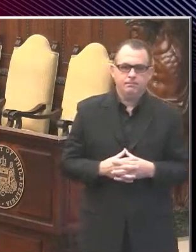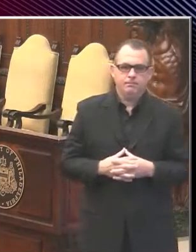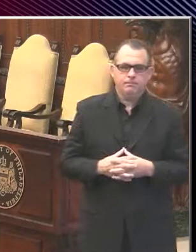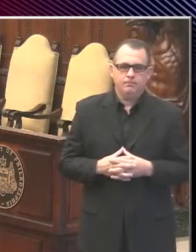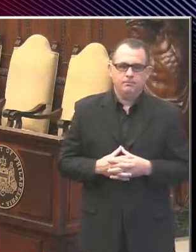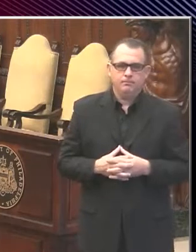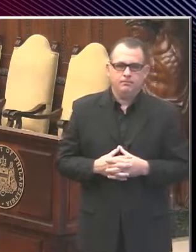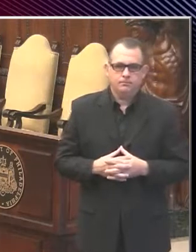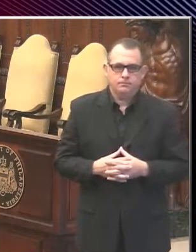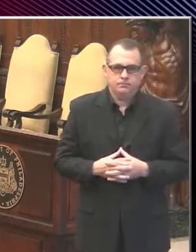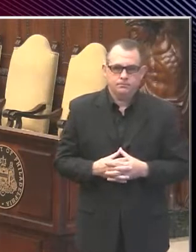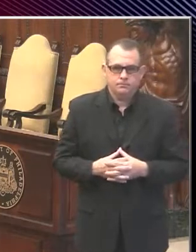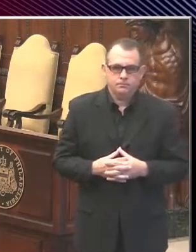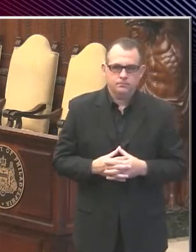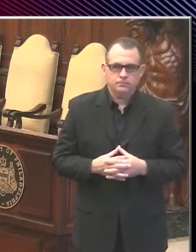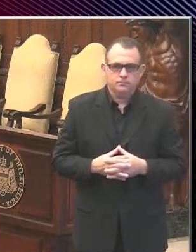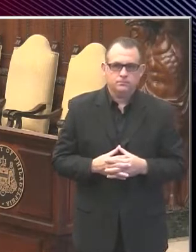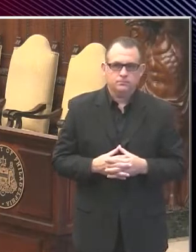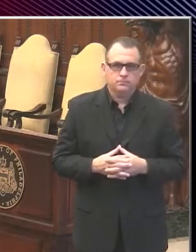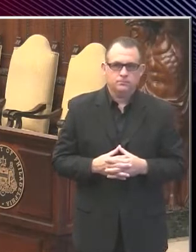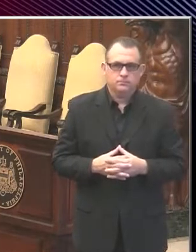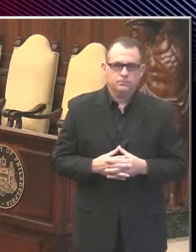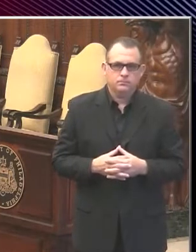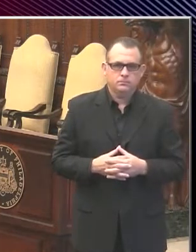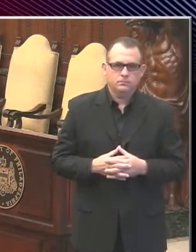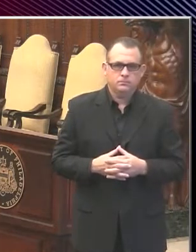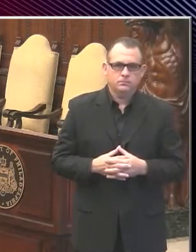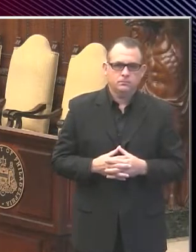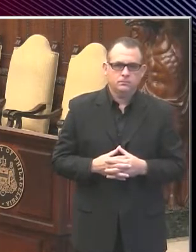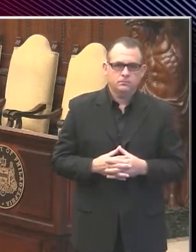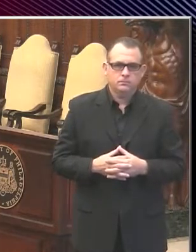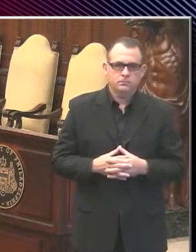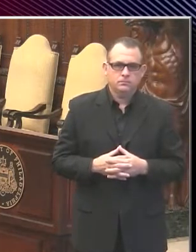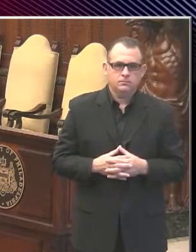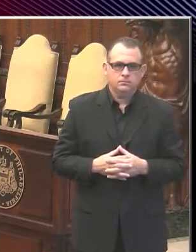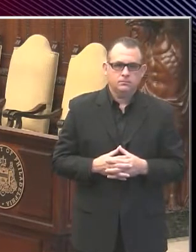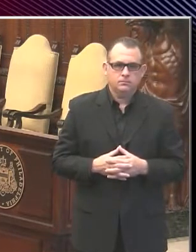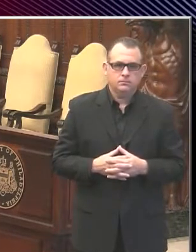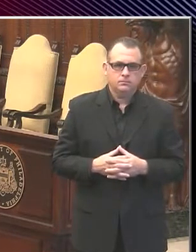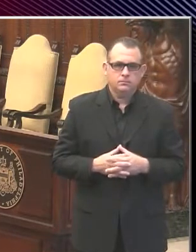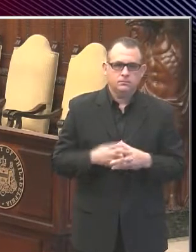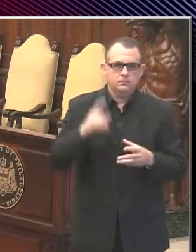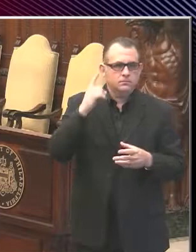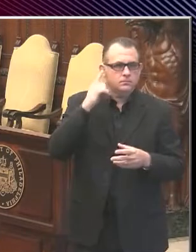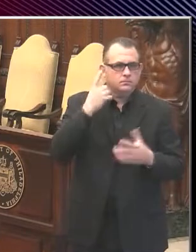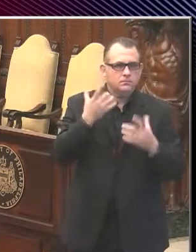green face on Friday, isn't it? If that's not the case, what will not be allowed?